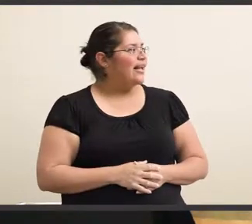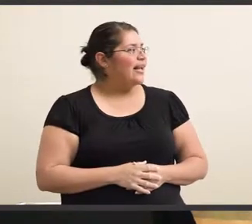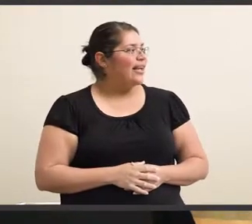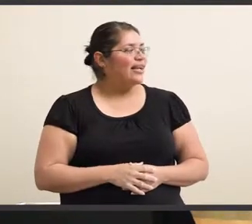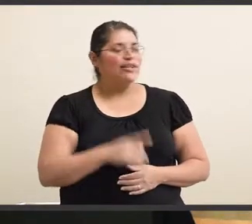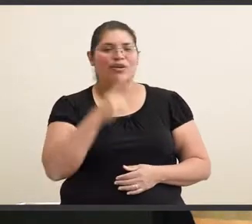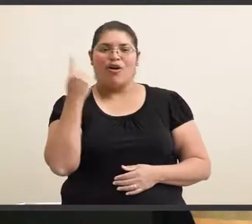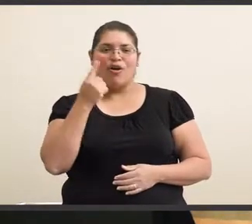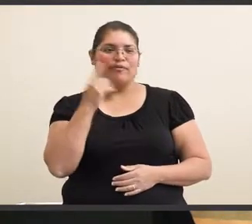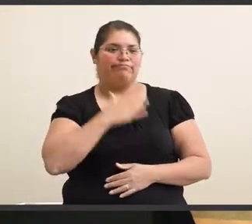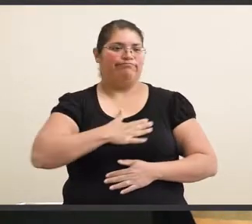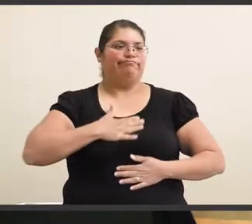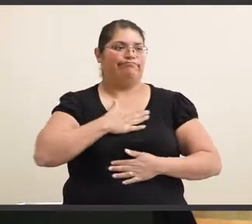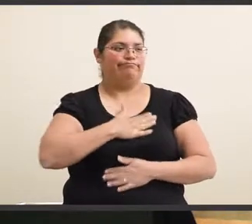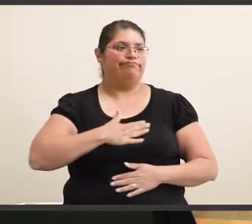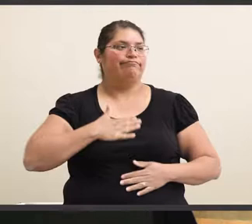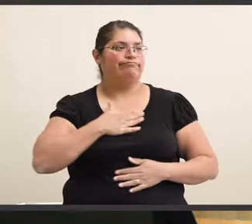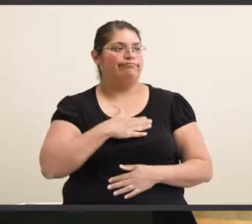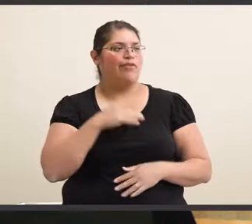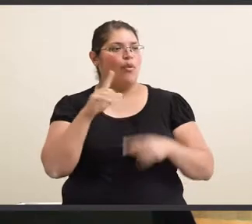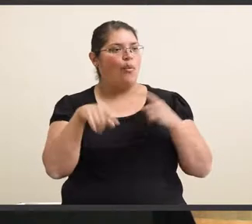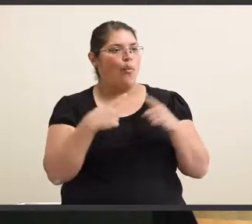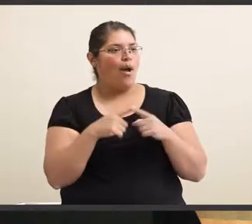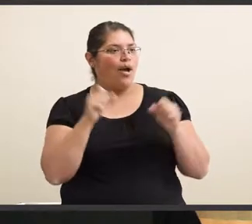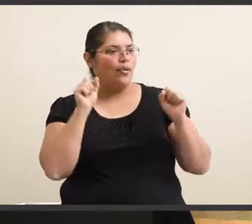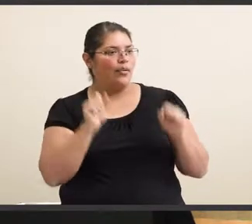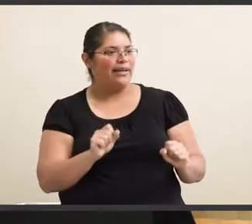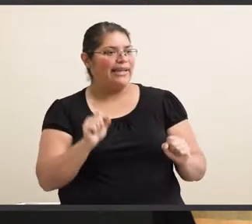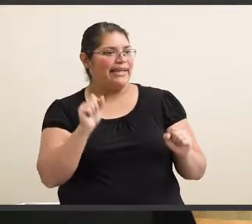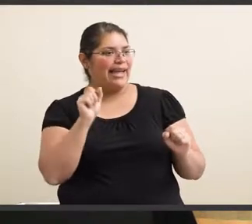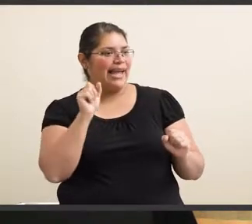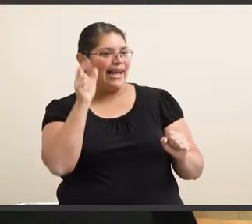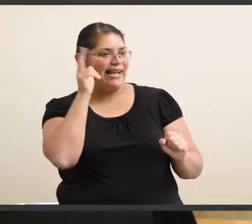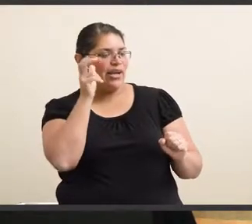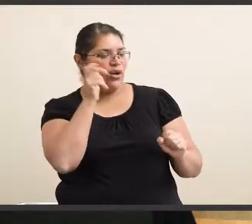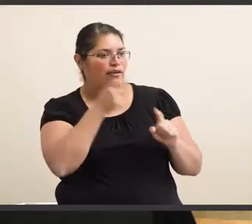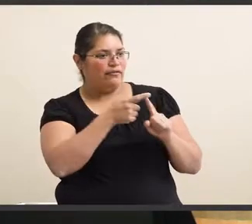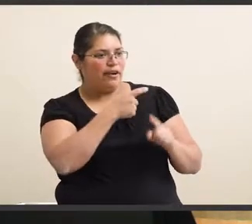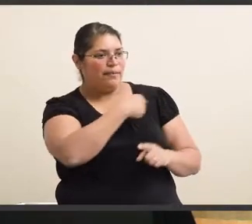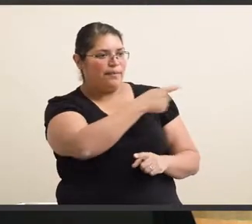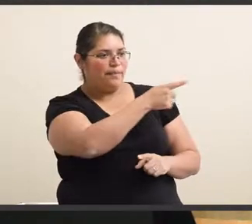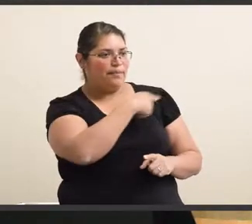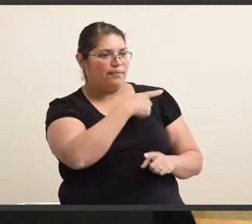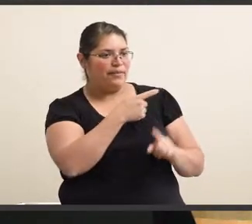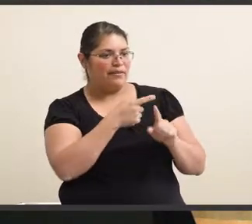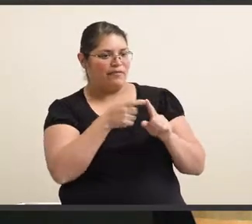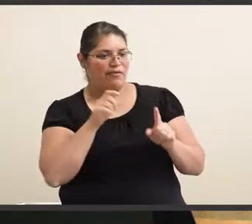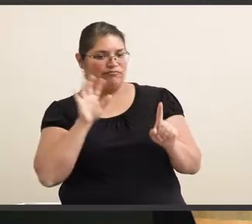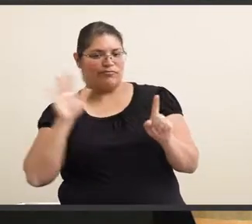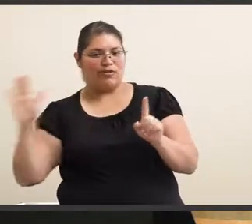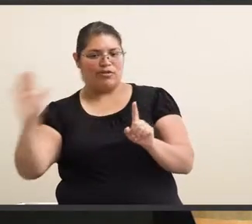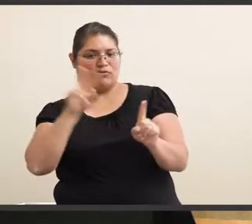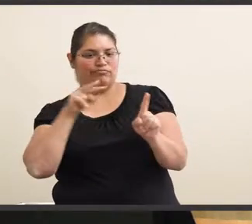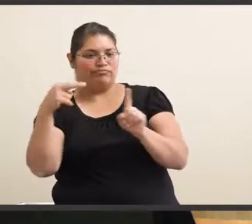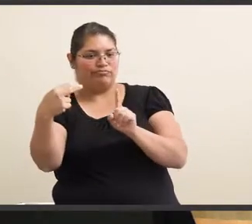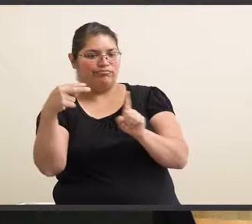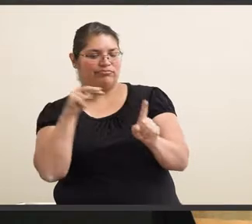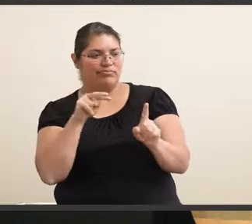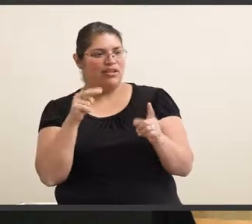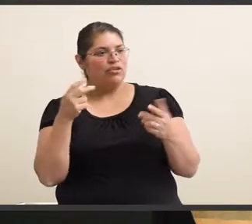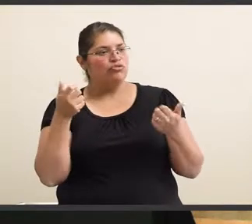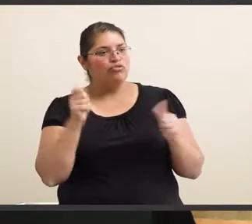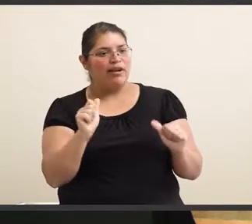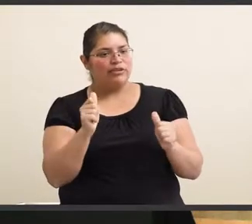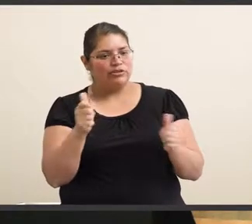It's always a pleasure when we can hear from you. the standpoint, the university is always trying to improve services,